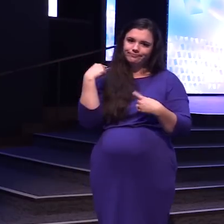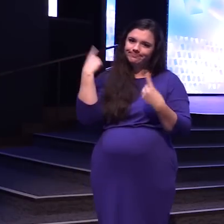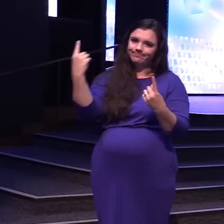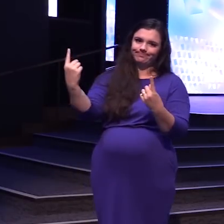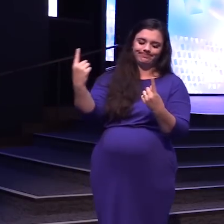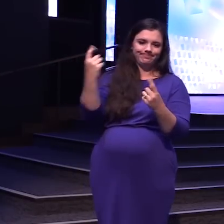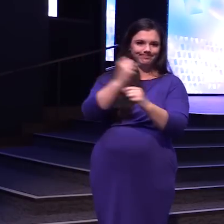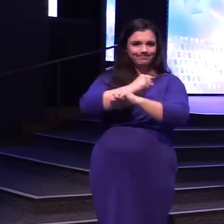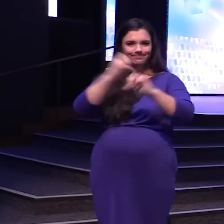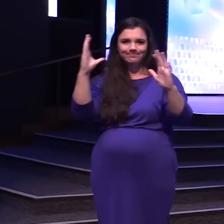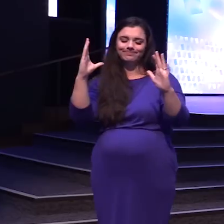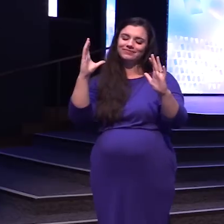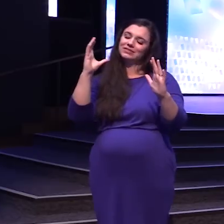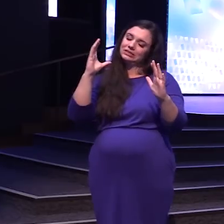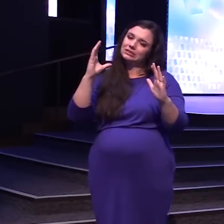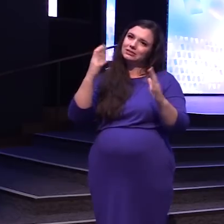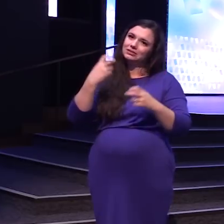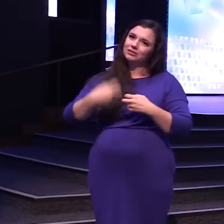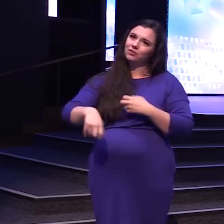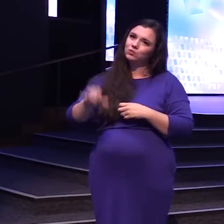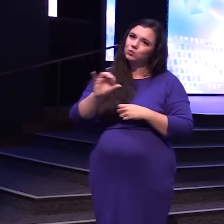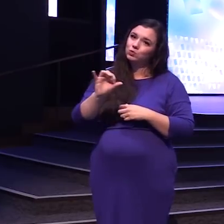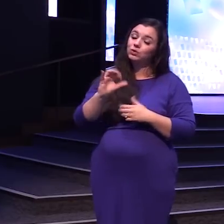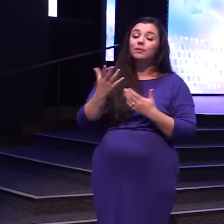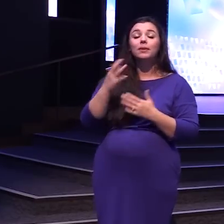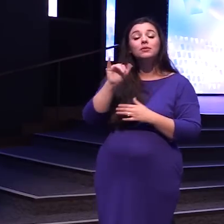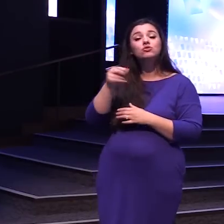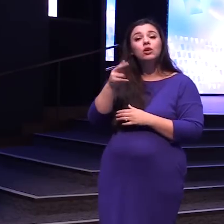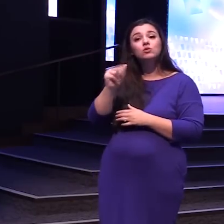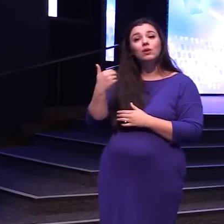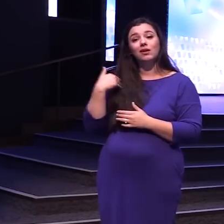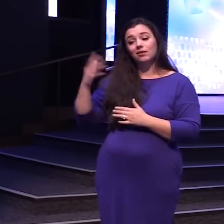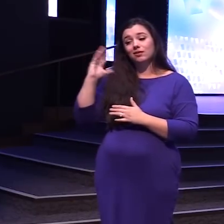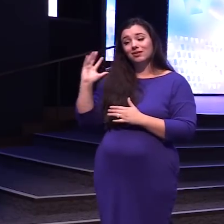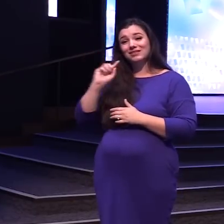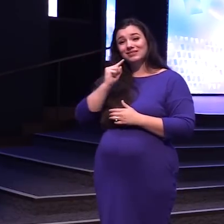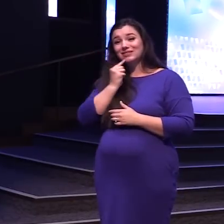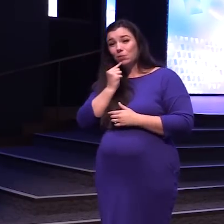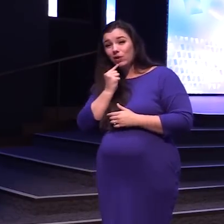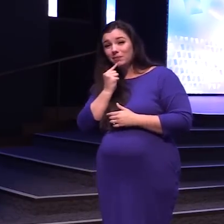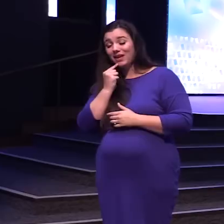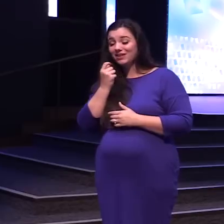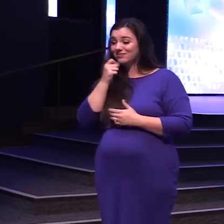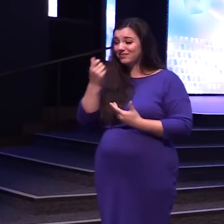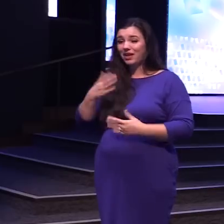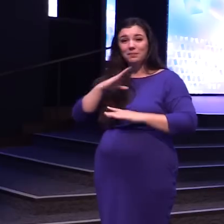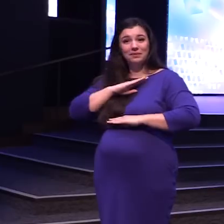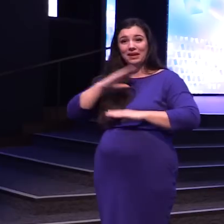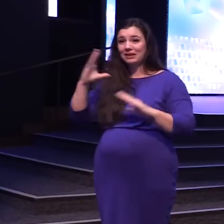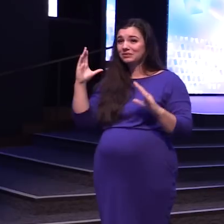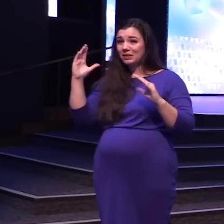Could have potentially Had to overcome Some past disappointment Some past Unmet expectations